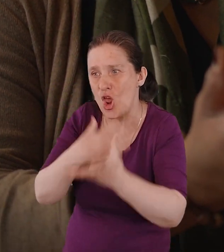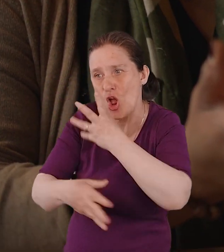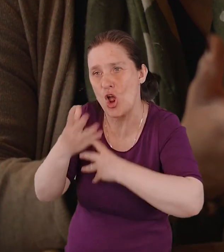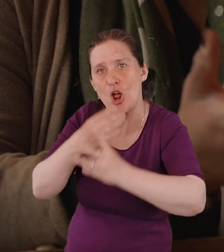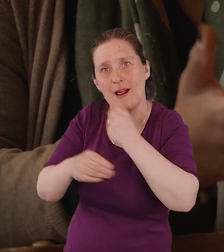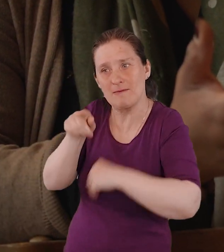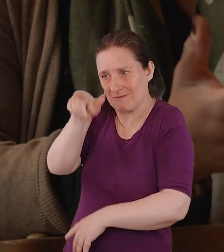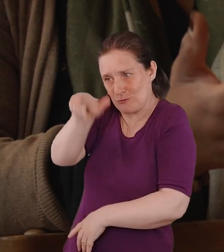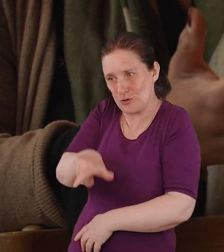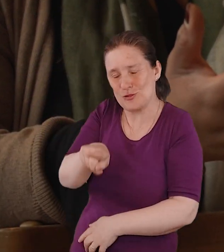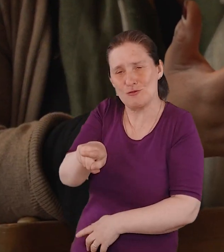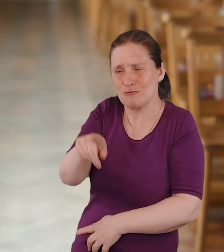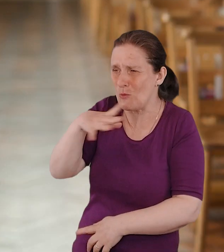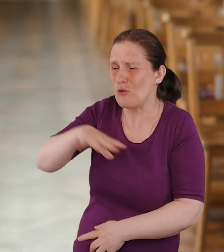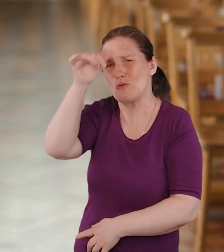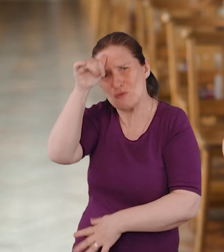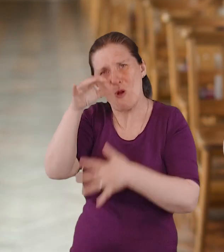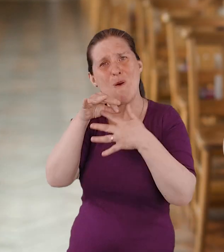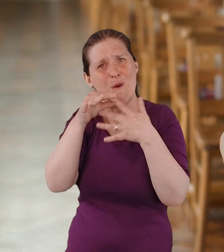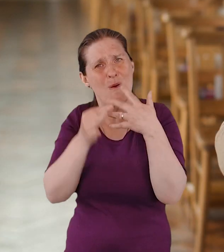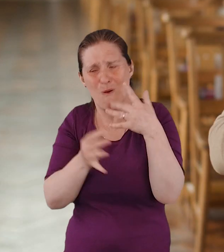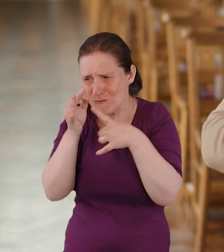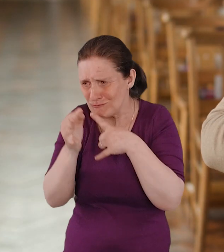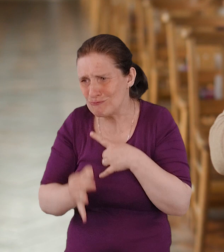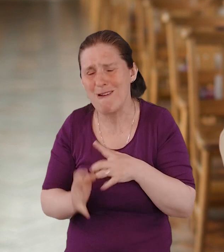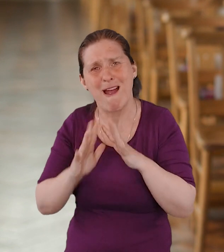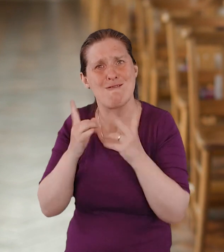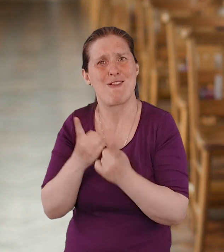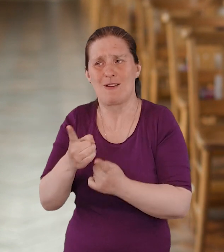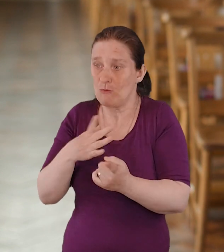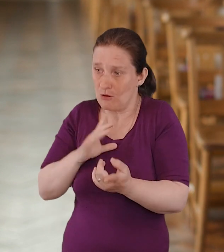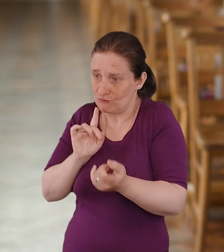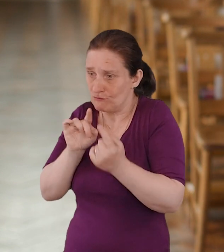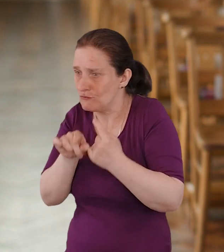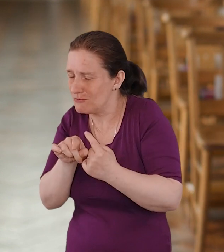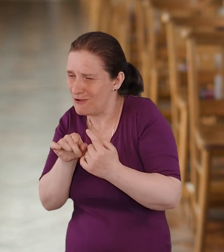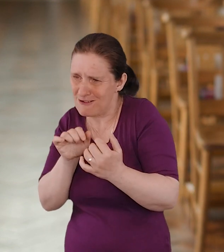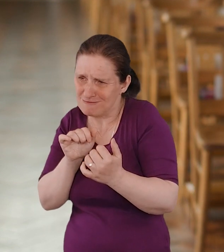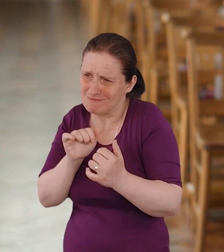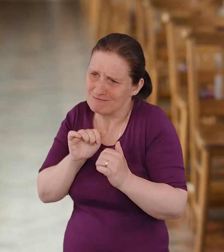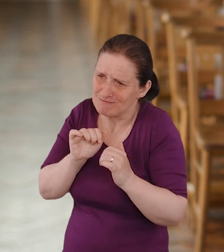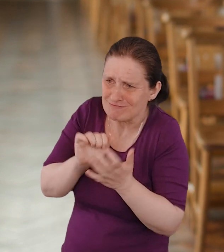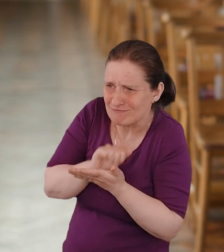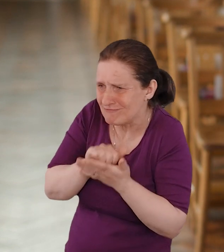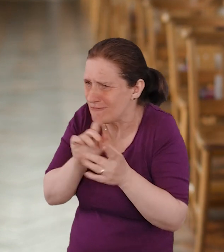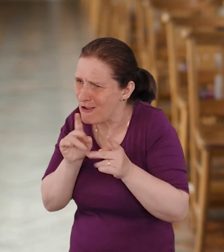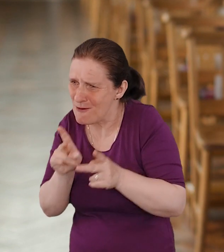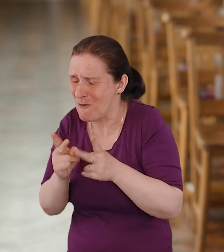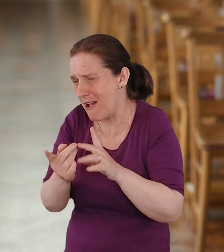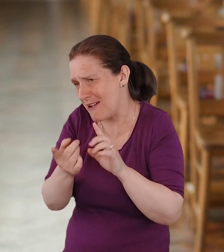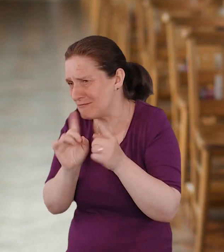person. You want to know everything and you want to really be able to respond in kind in what they're saying.